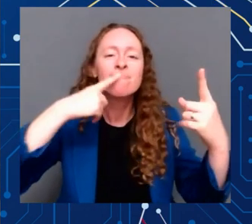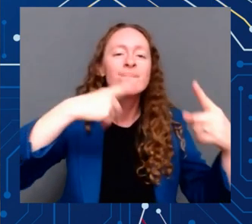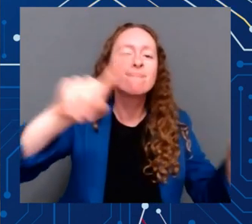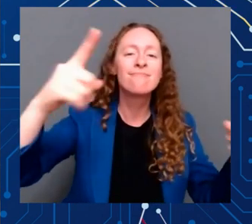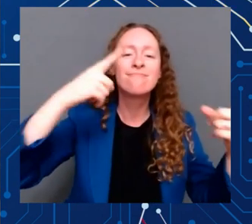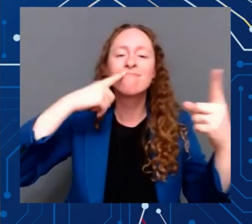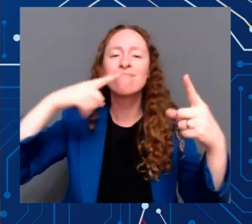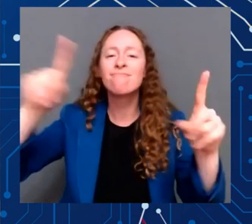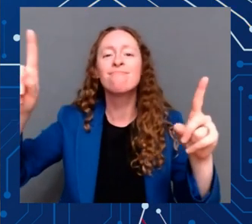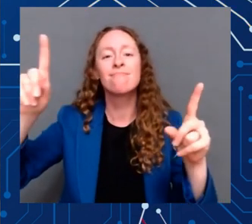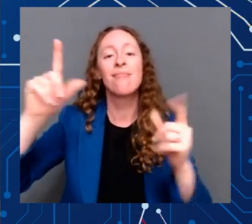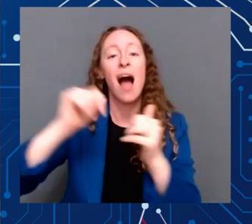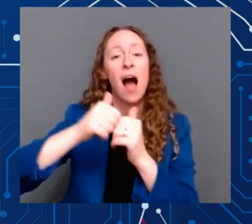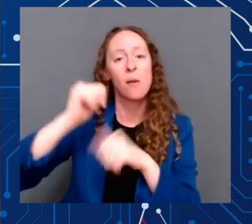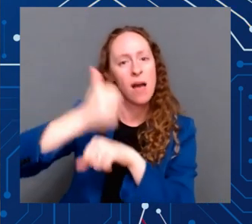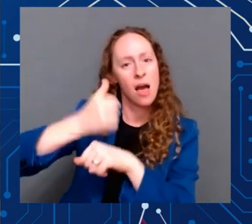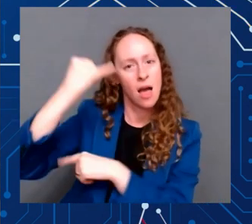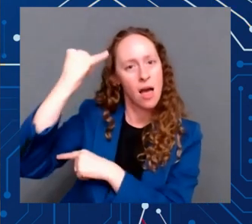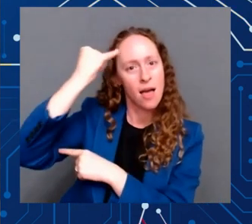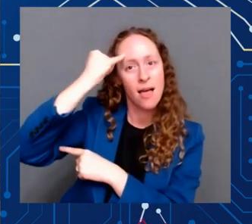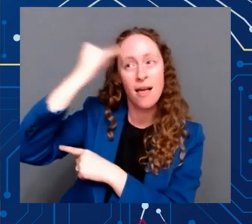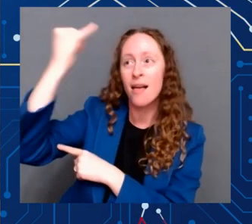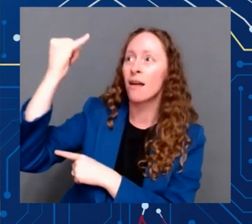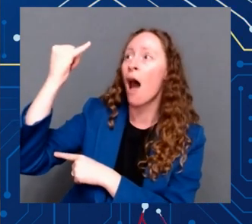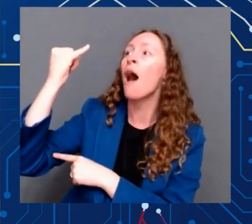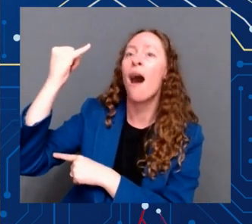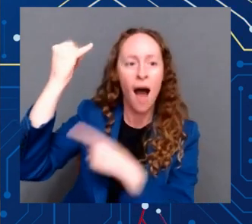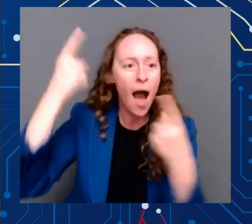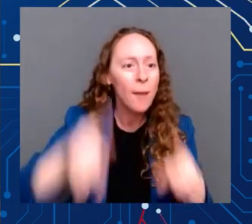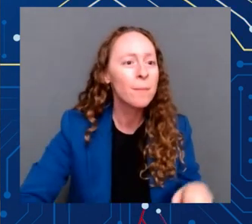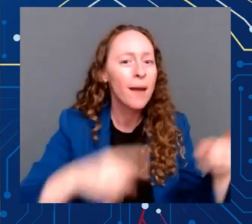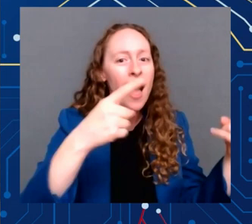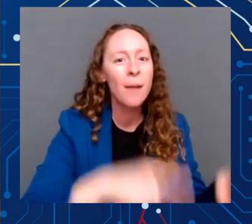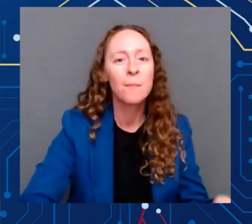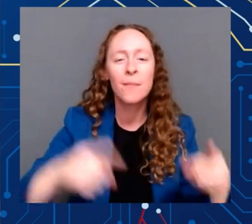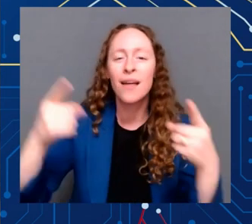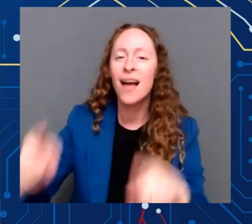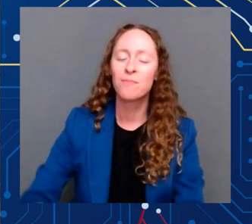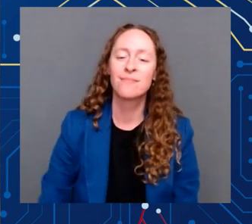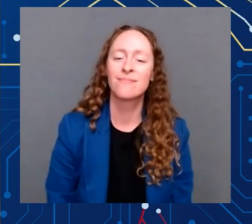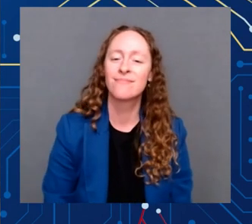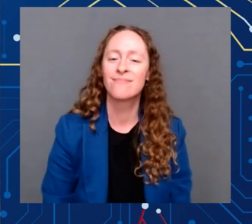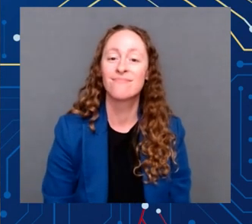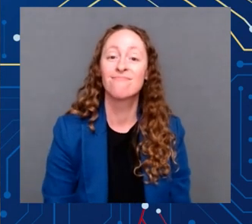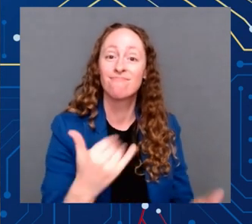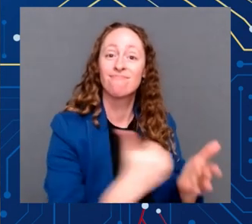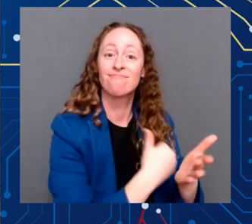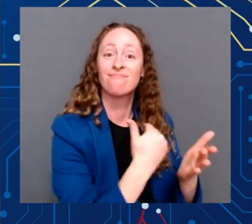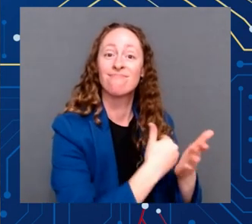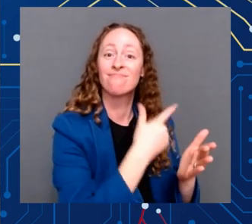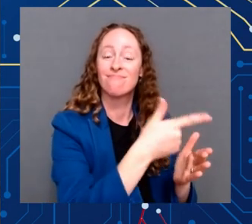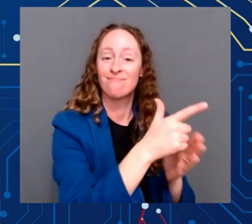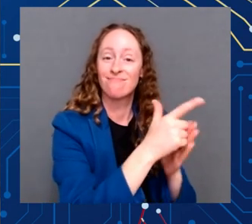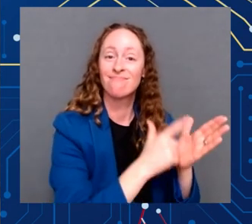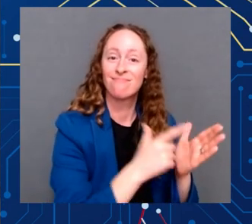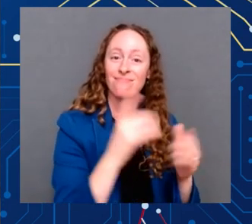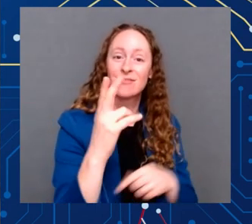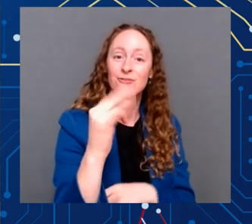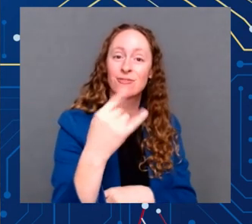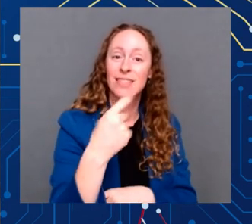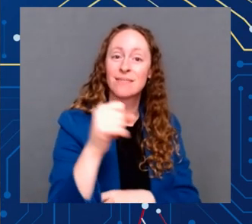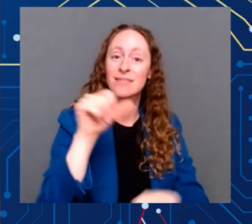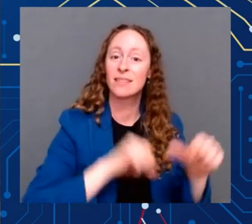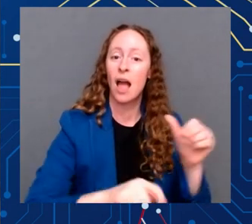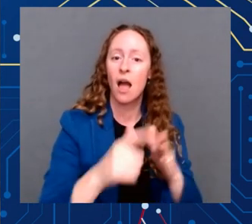This new law, the Chips and Science Act, gives people like me a chance. The opportunity to build and grow our